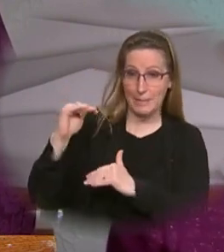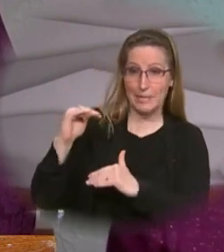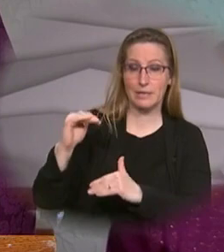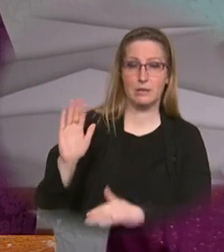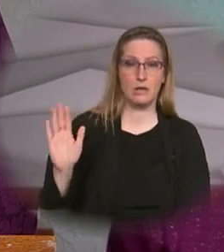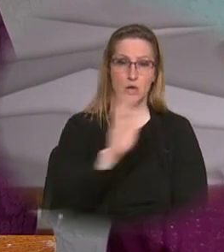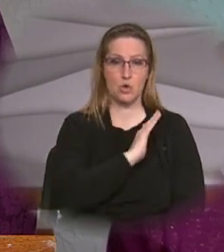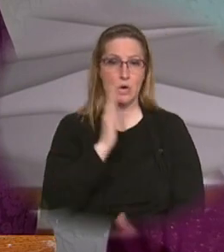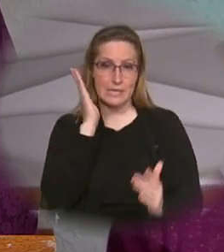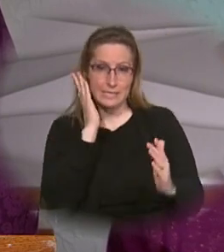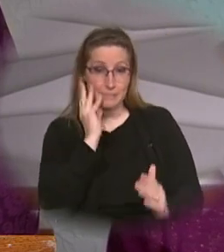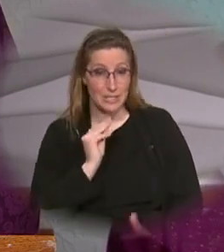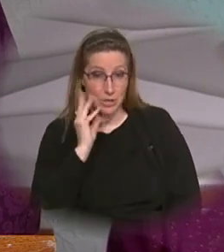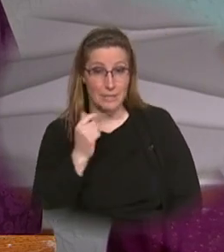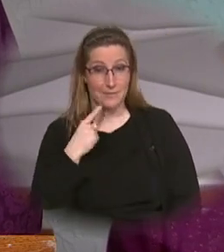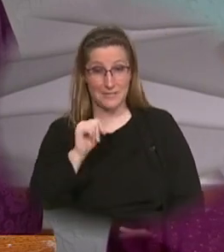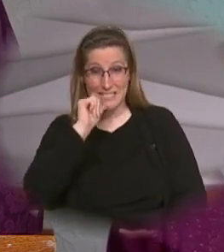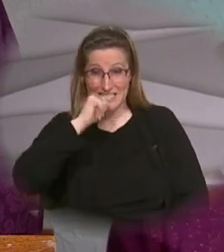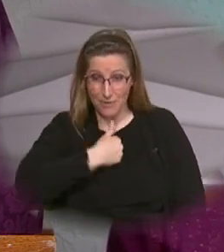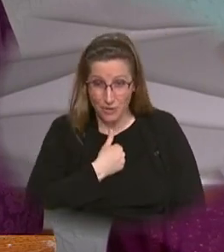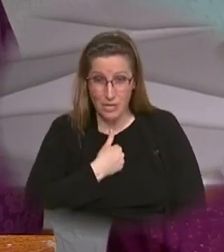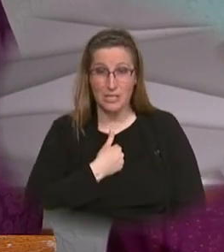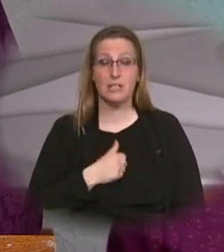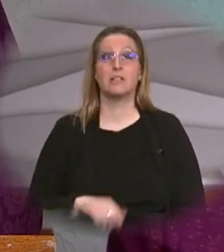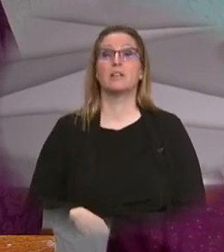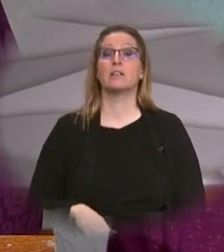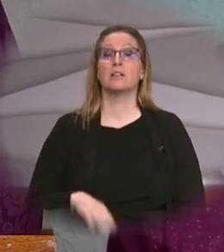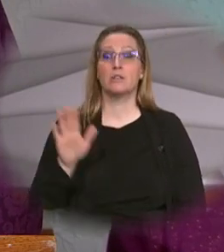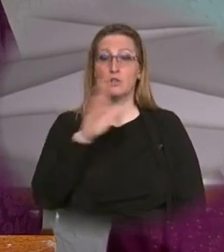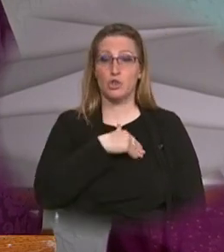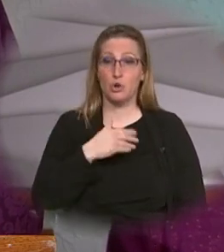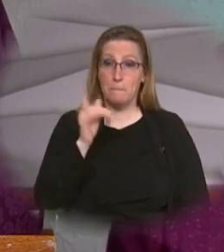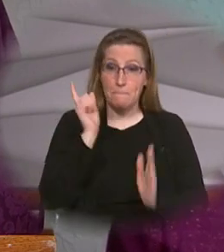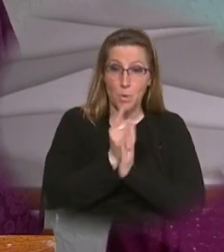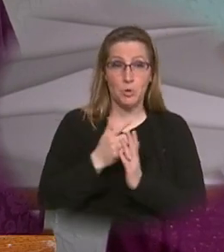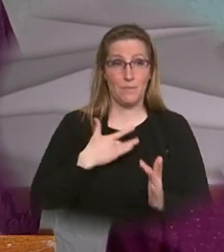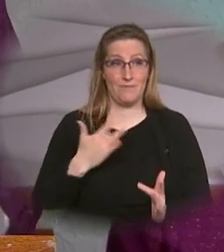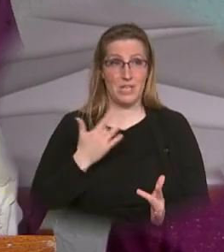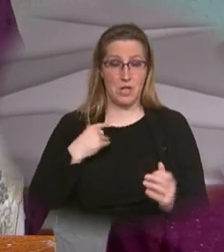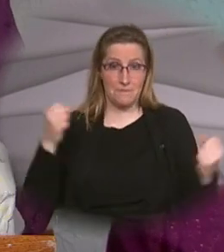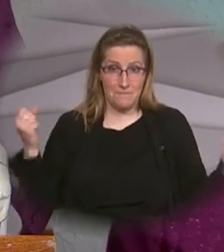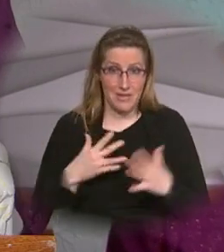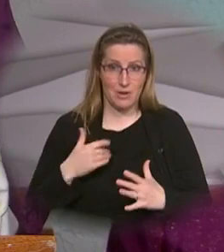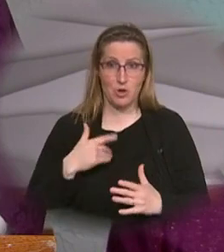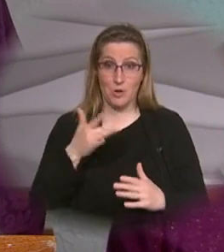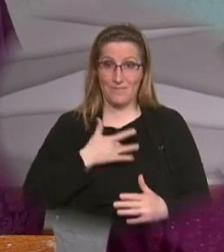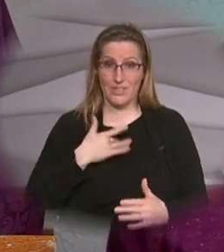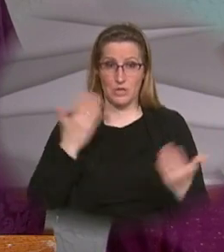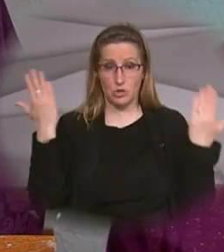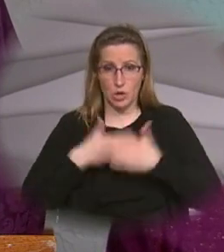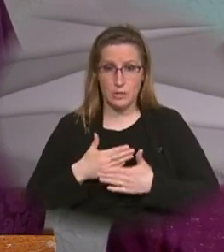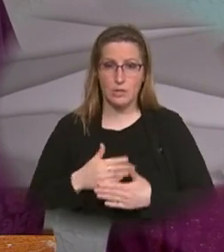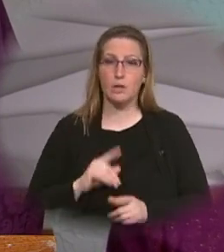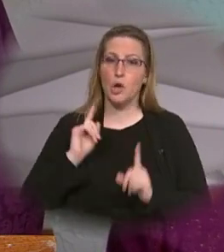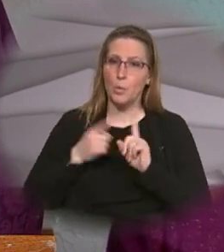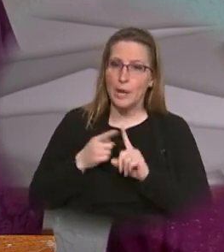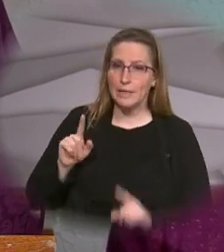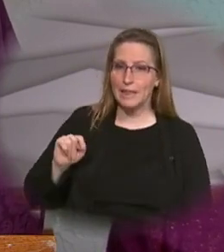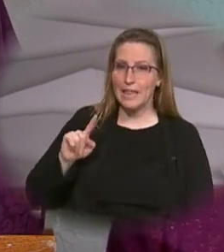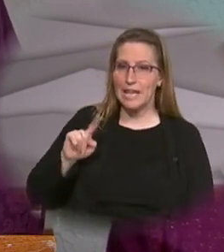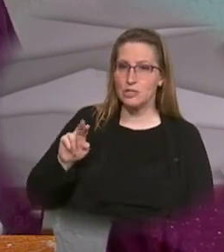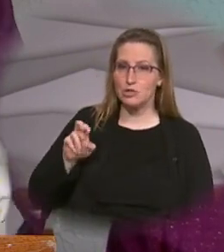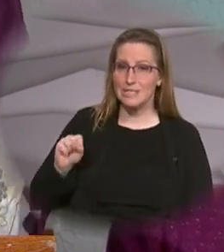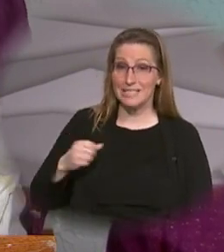experiences of suffering those moments of fear and darkness the Lord wept at the death of Lazarus